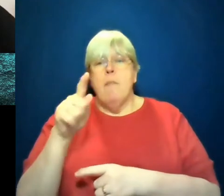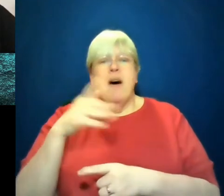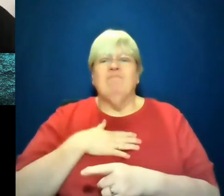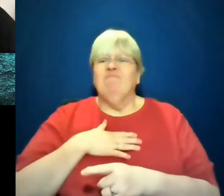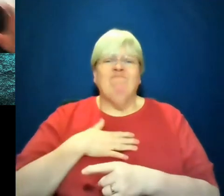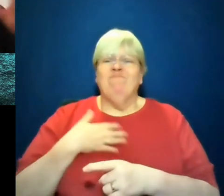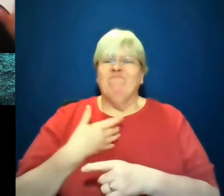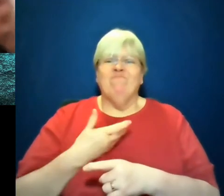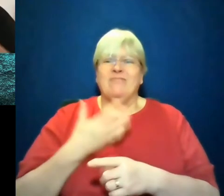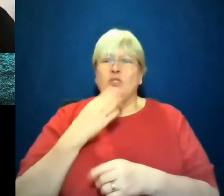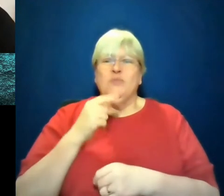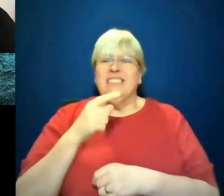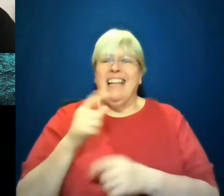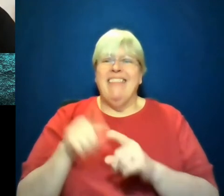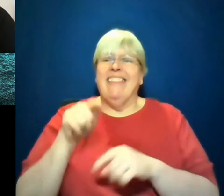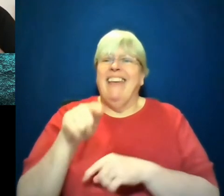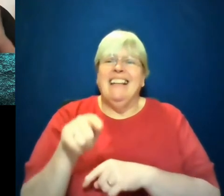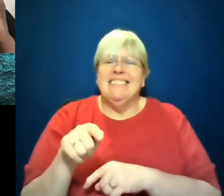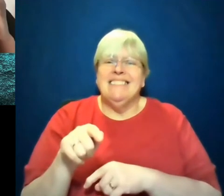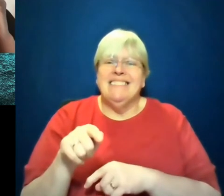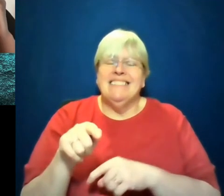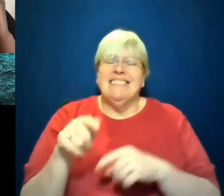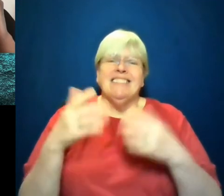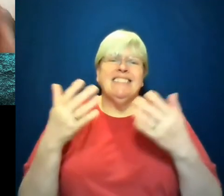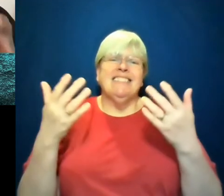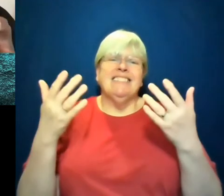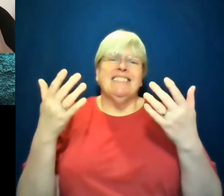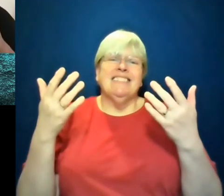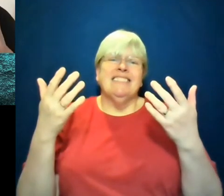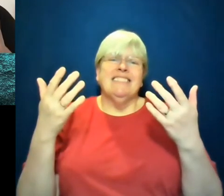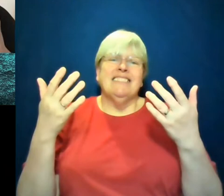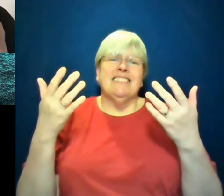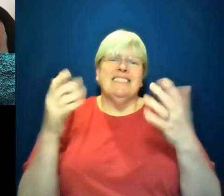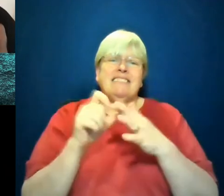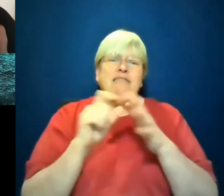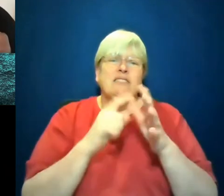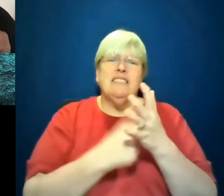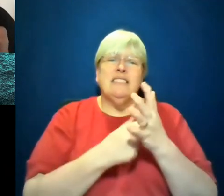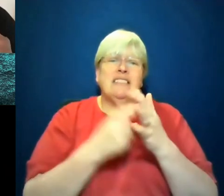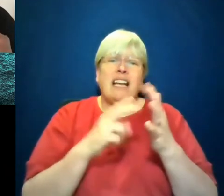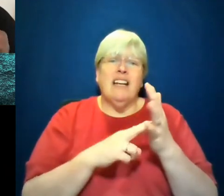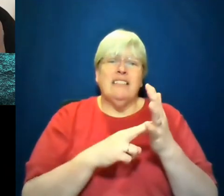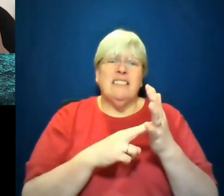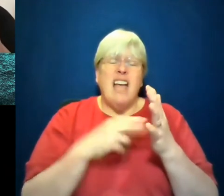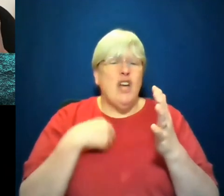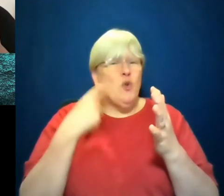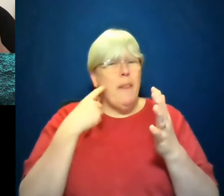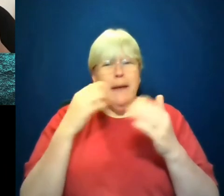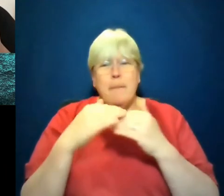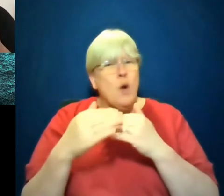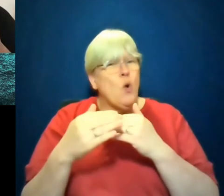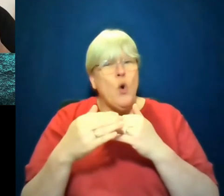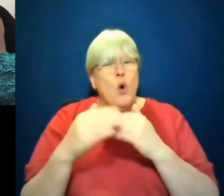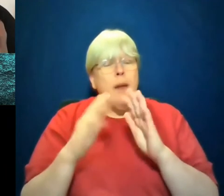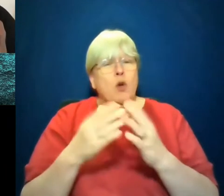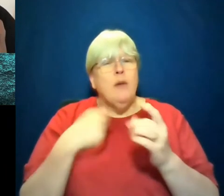I should be able to do it too. And, and all that kind of stuff. I think that for Darren, and I don't think there are that many more books to come. One,